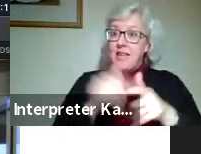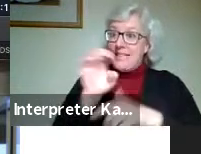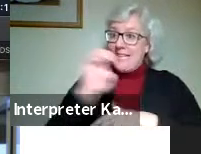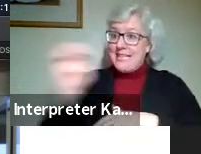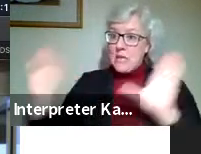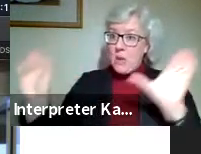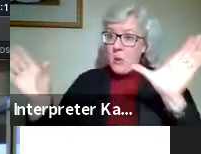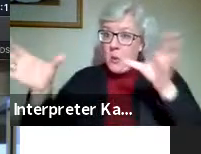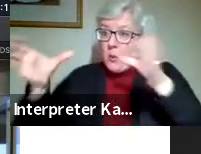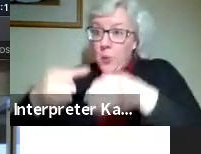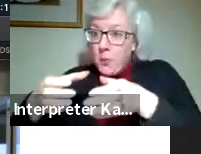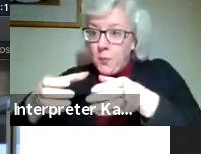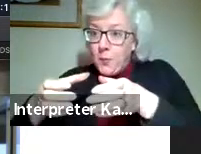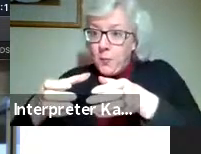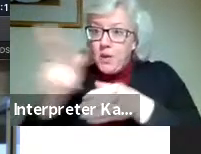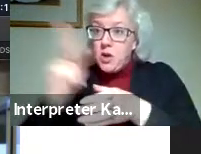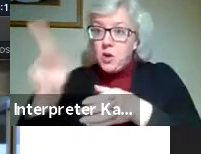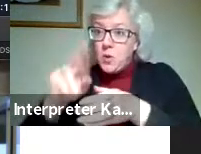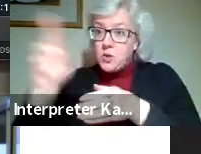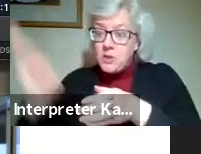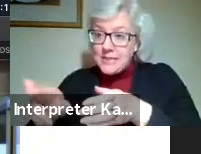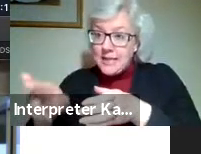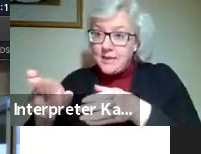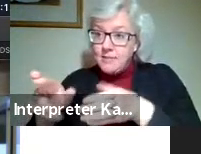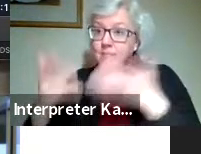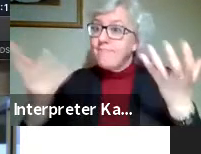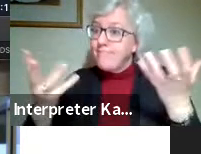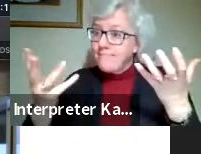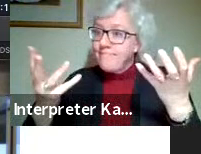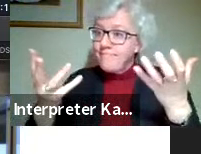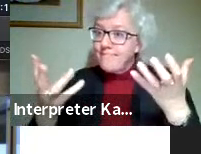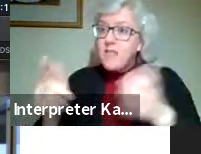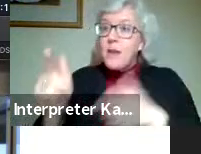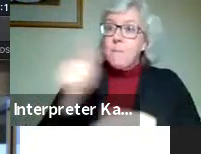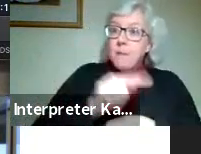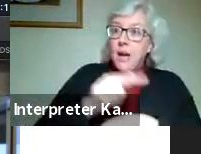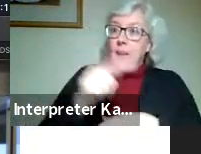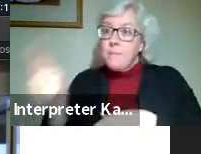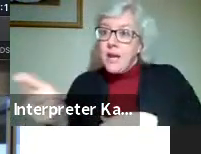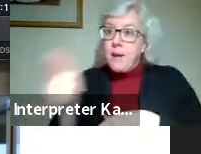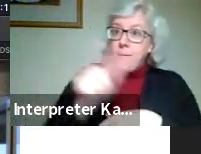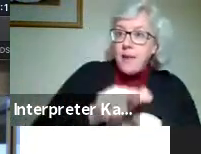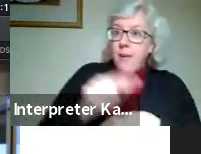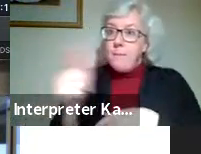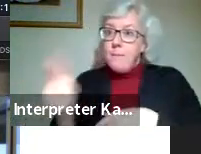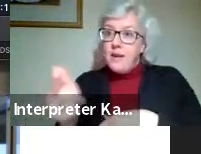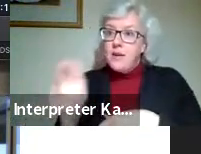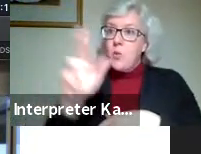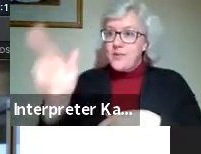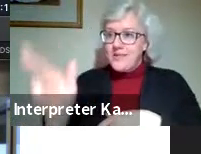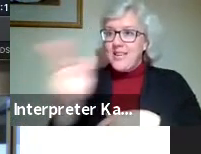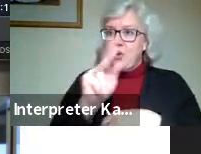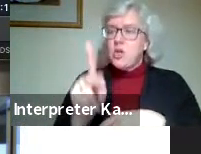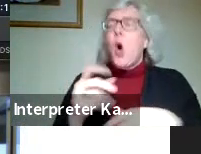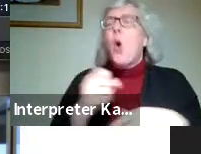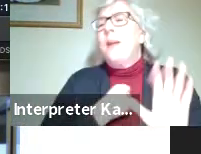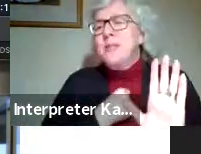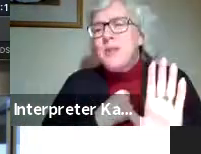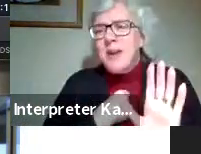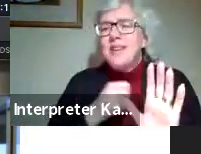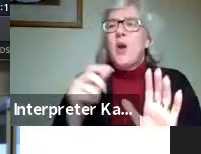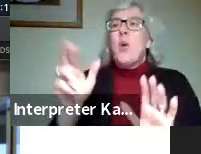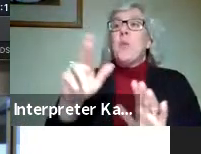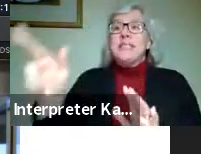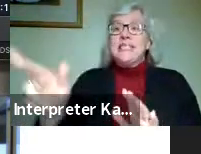to Kenosha and Racine led to us having it go back and forth between Racine and Kenosha. I mean, between Racine and